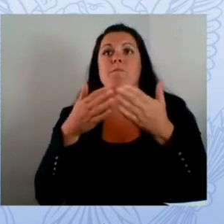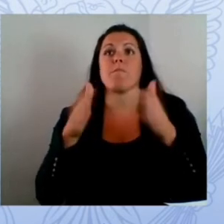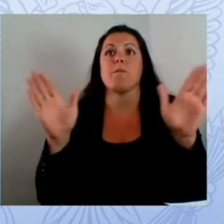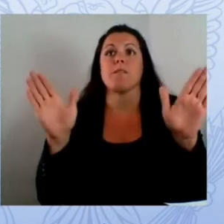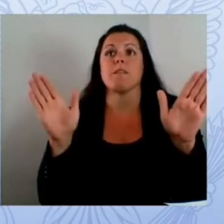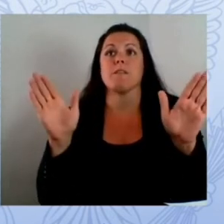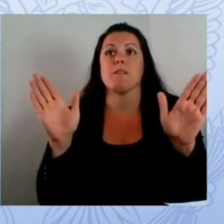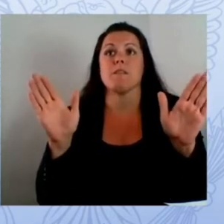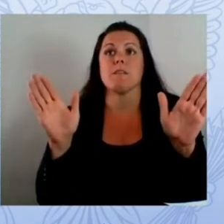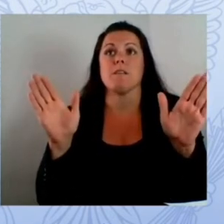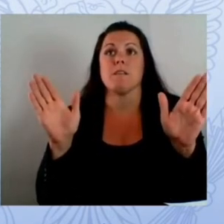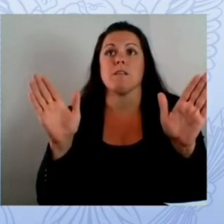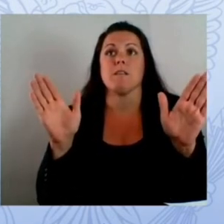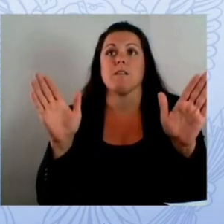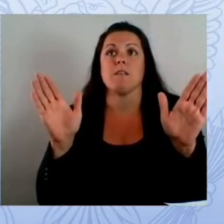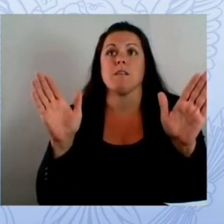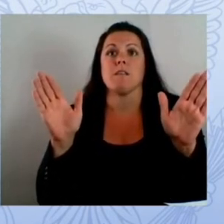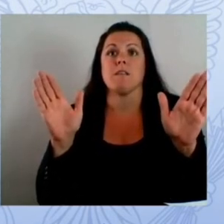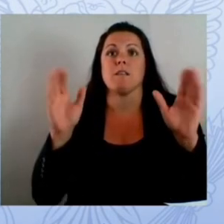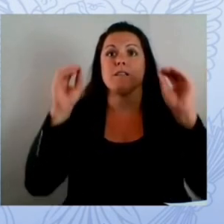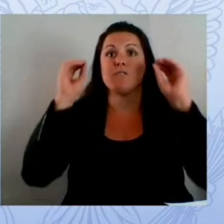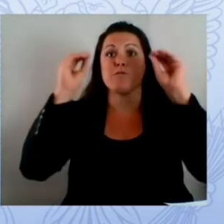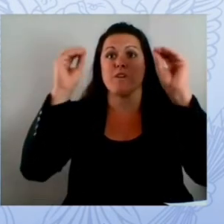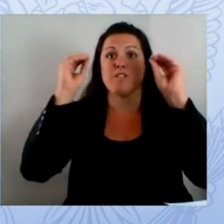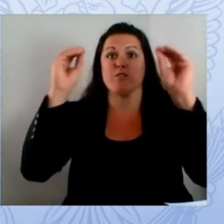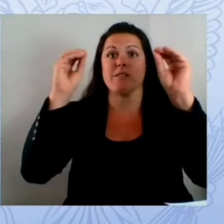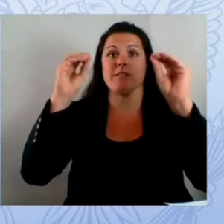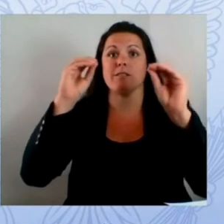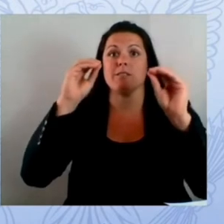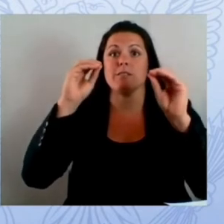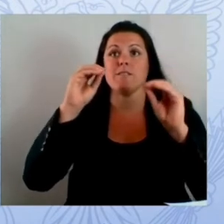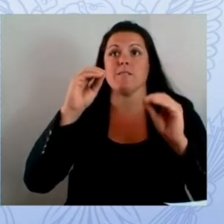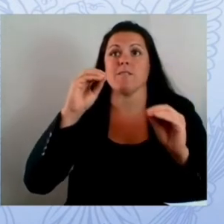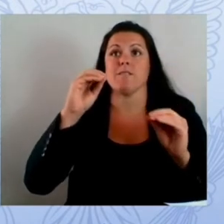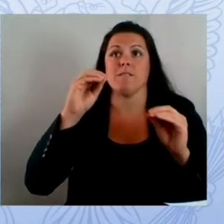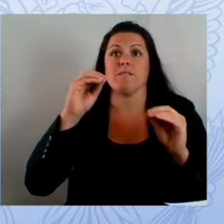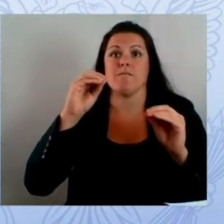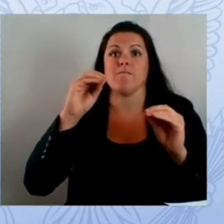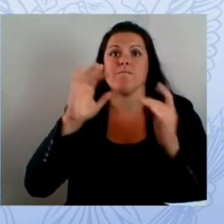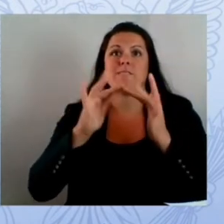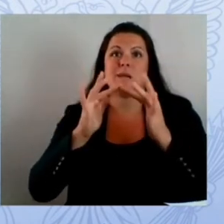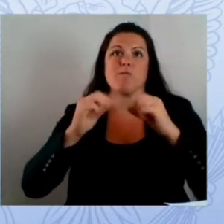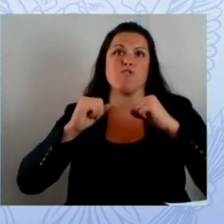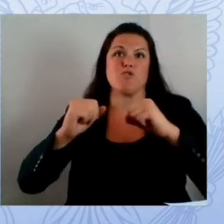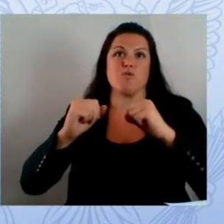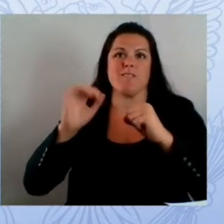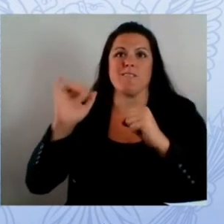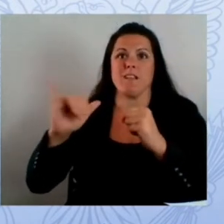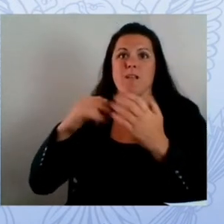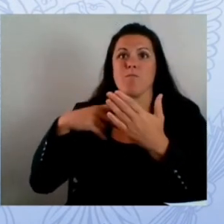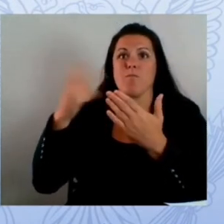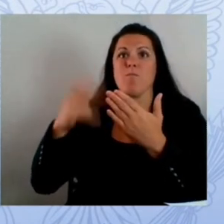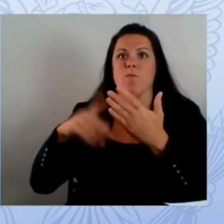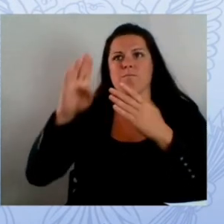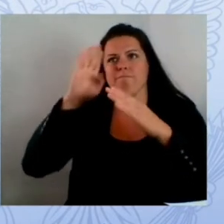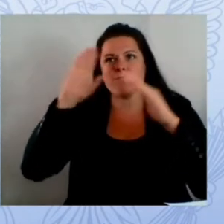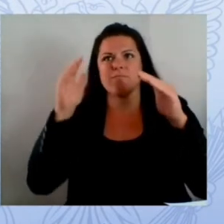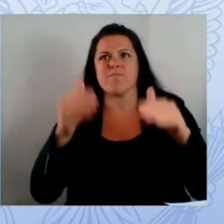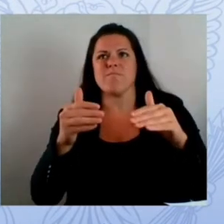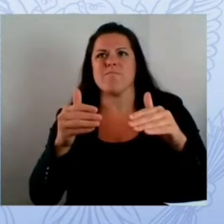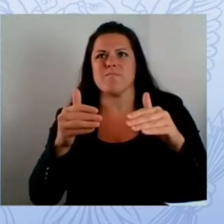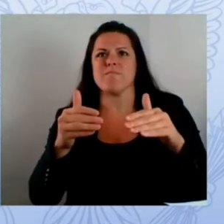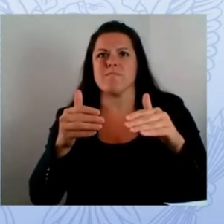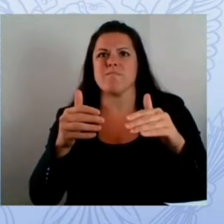solutions to reach the goal of prevention and hardening our posture this we created an office in our agency